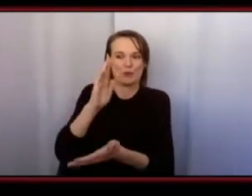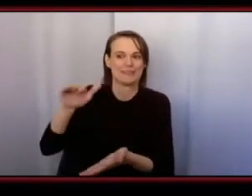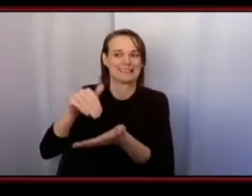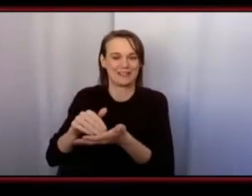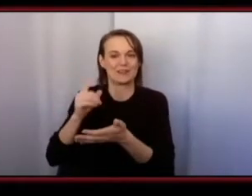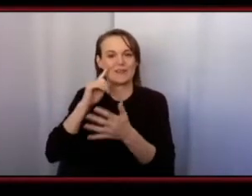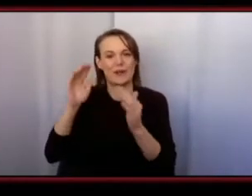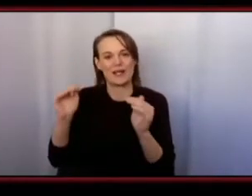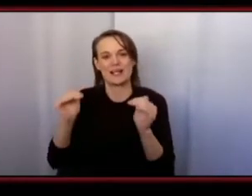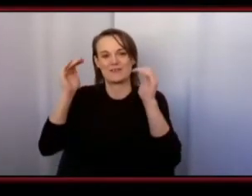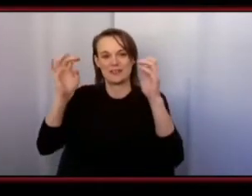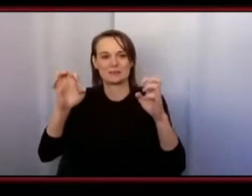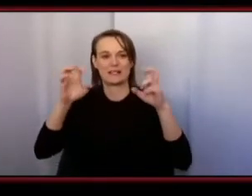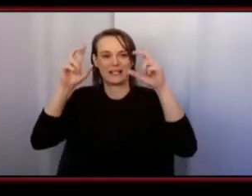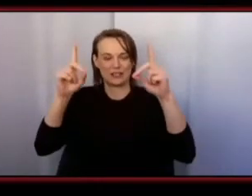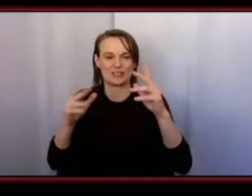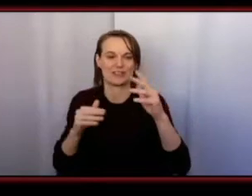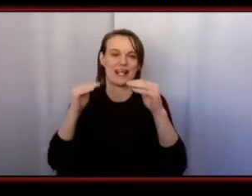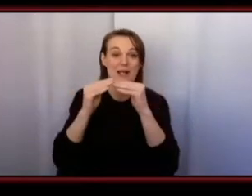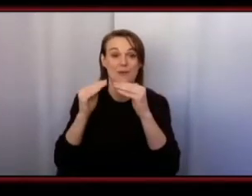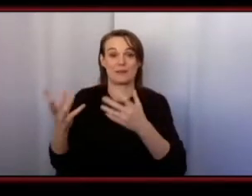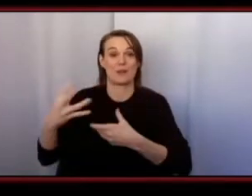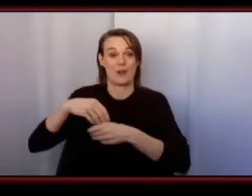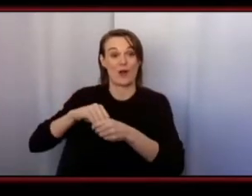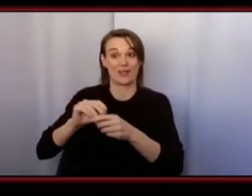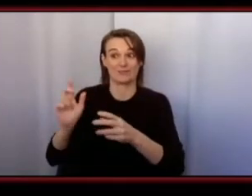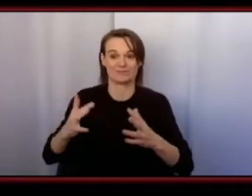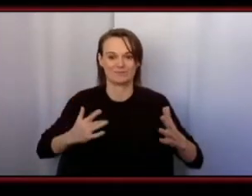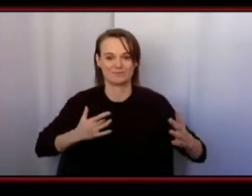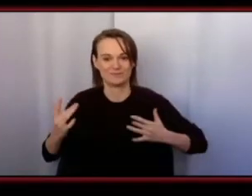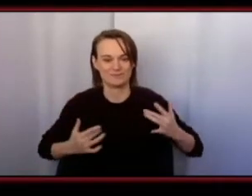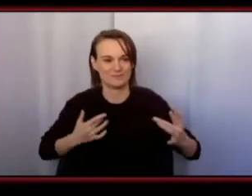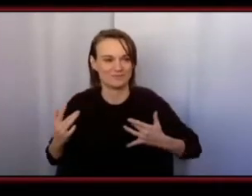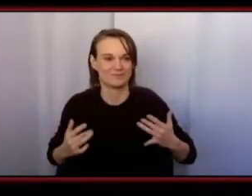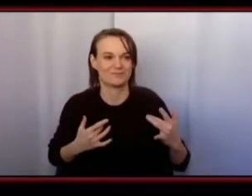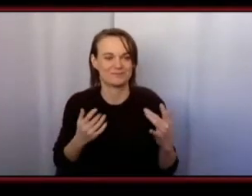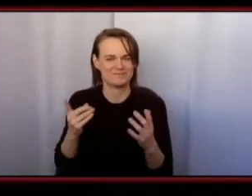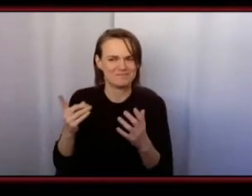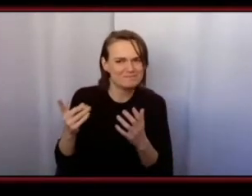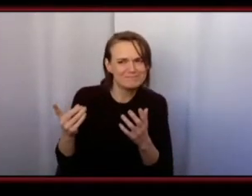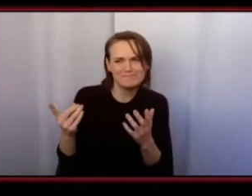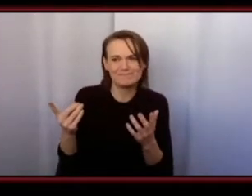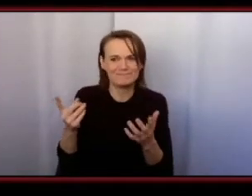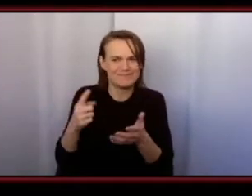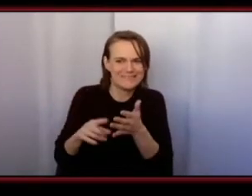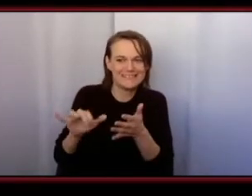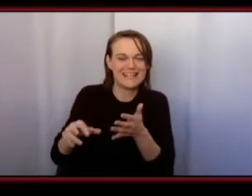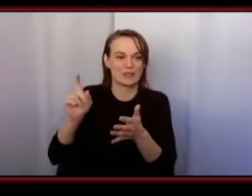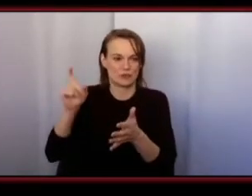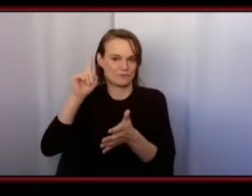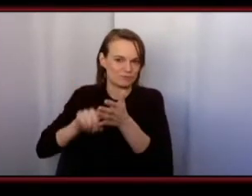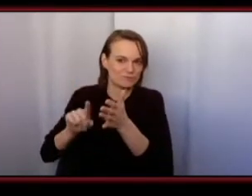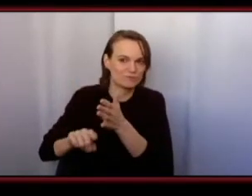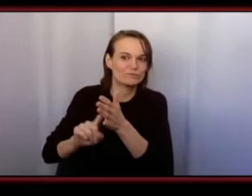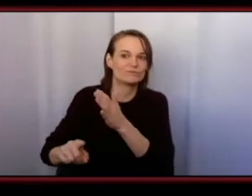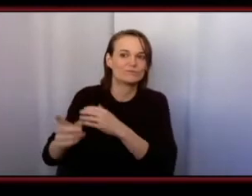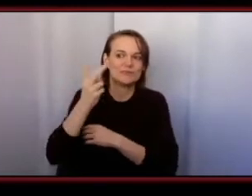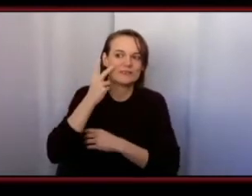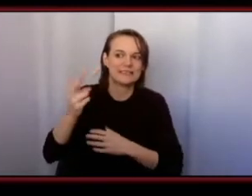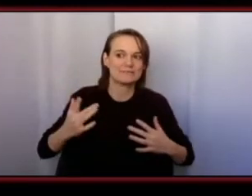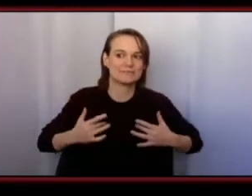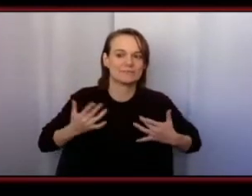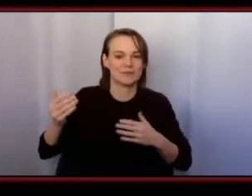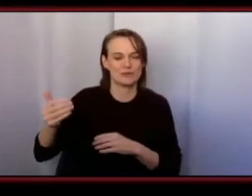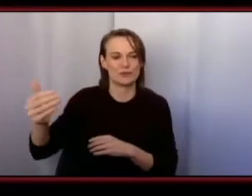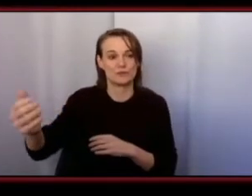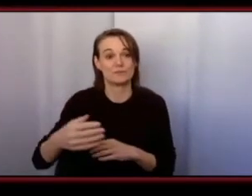equity and belonging which is very exciting and definitely something to look into as big things are coming uh in the future so good afternoon